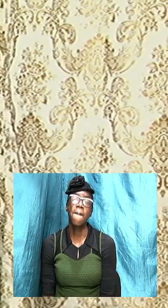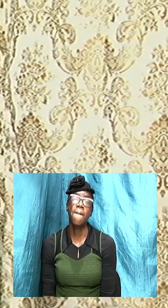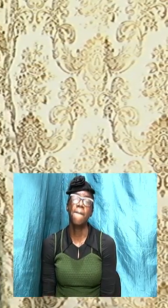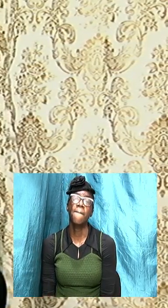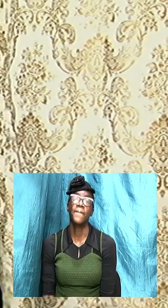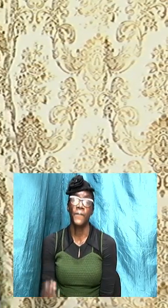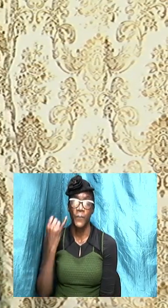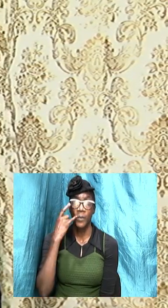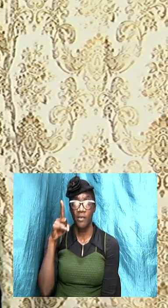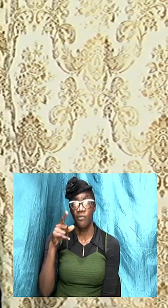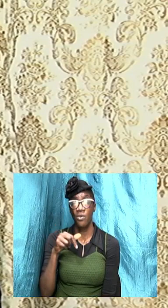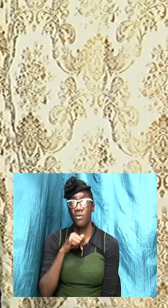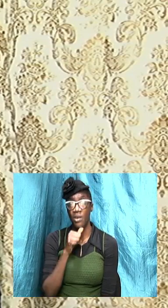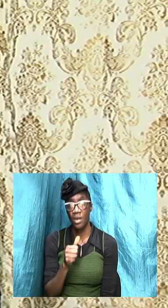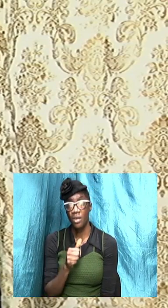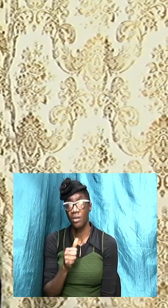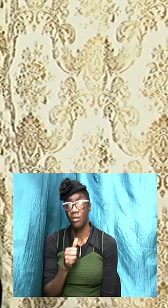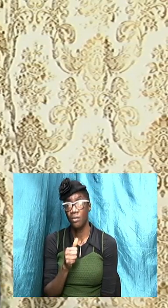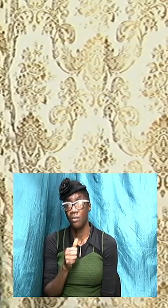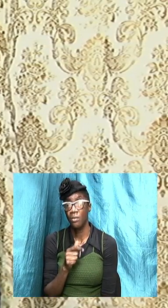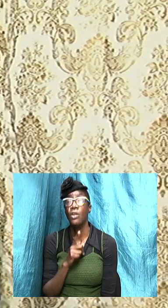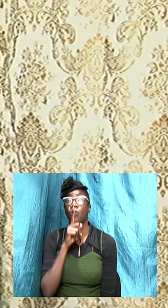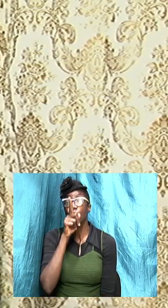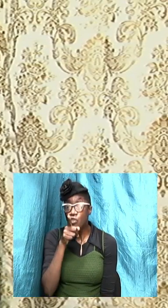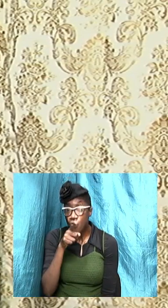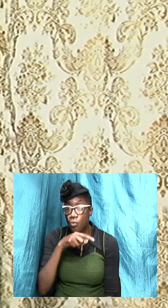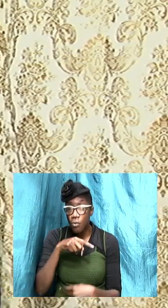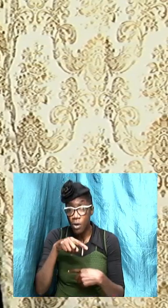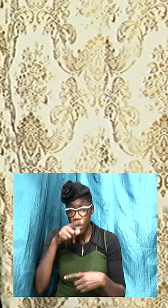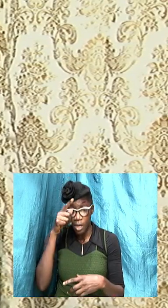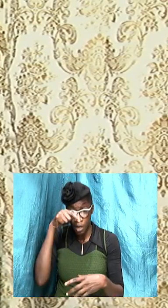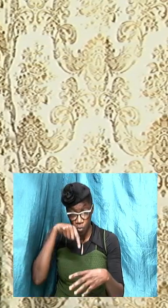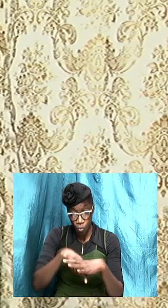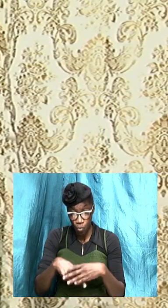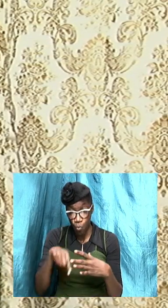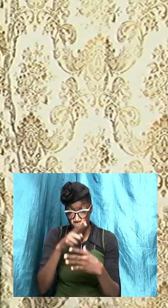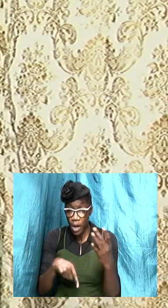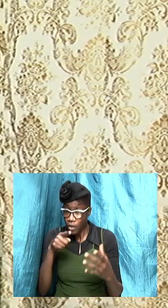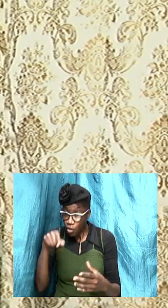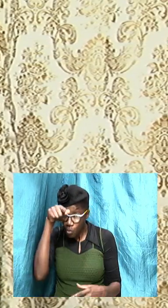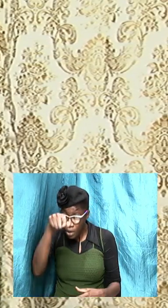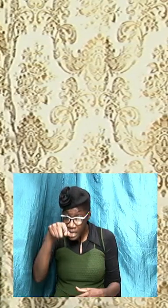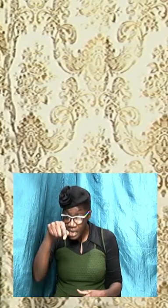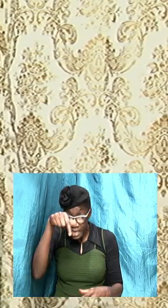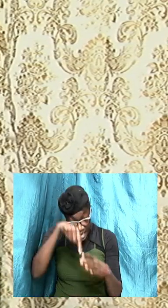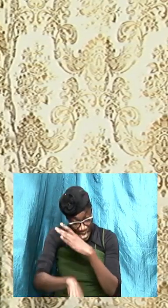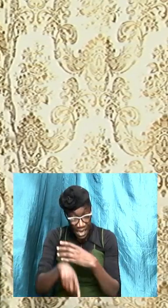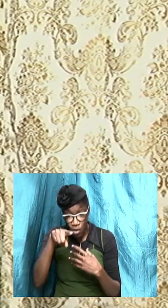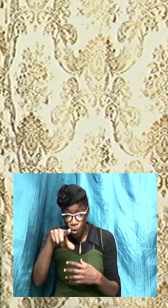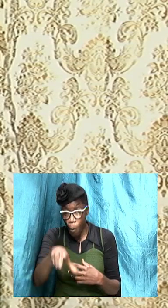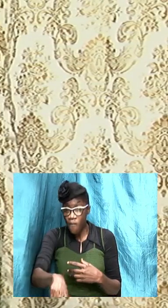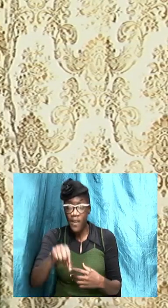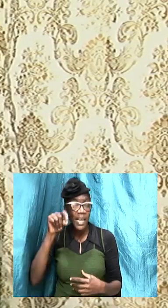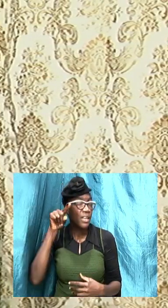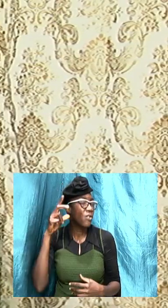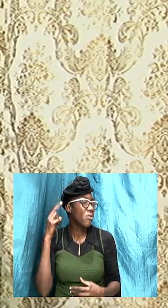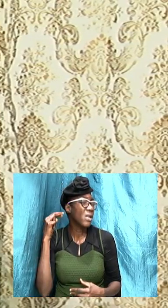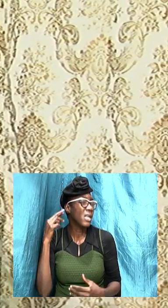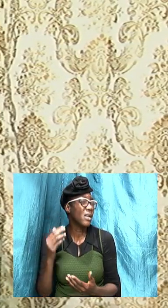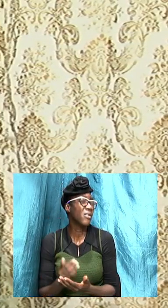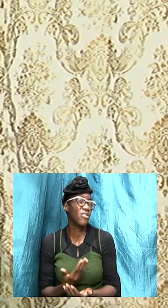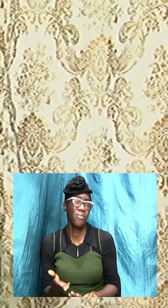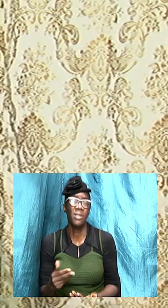if you are not convinced in what you are in you are going to find that you hear something that is not